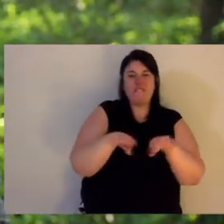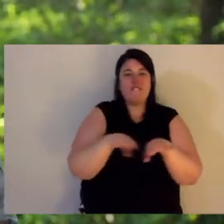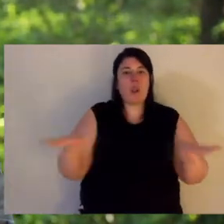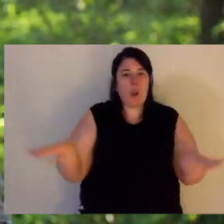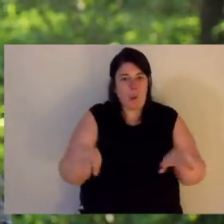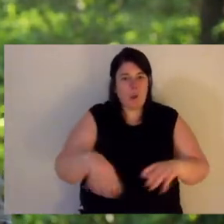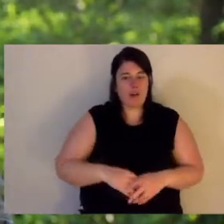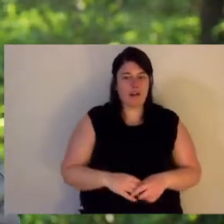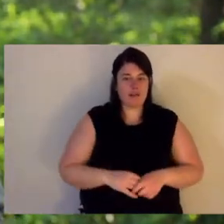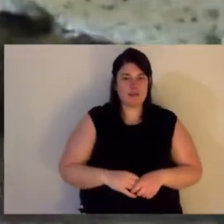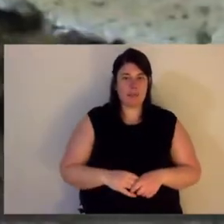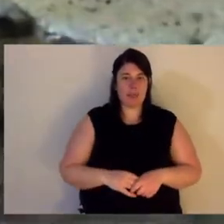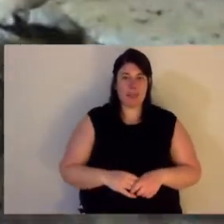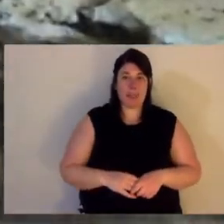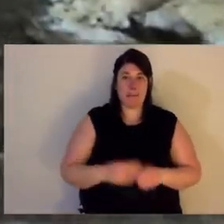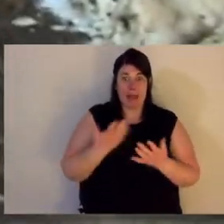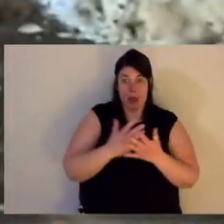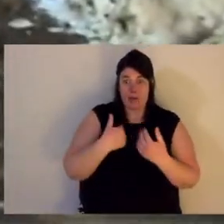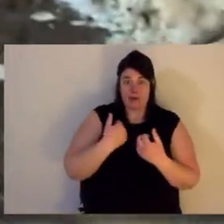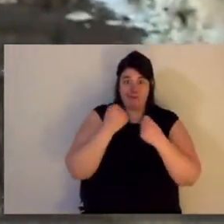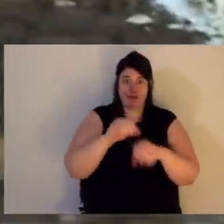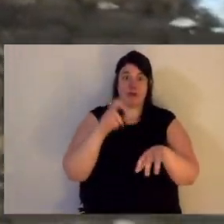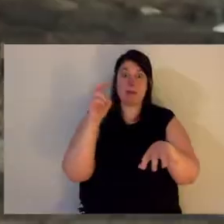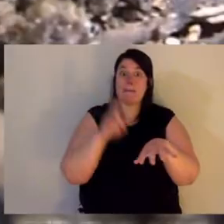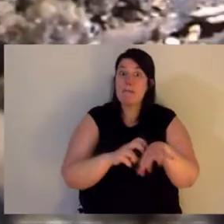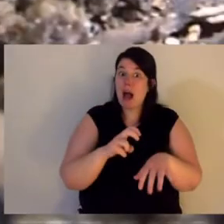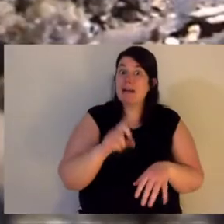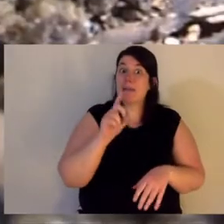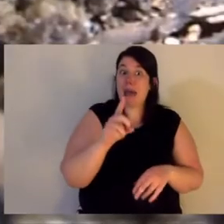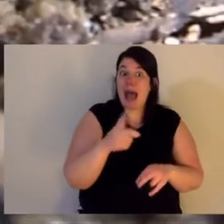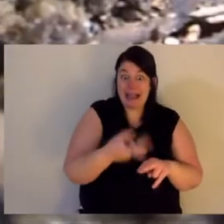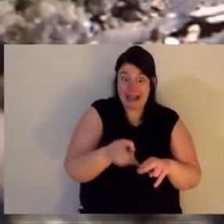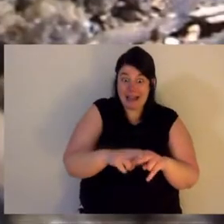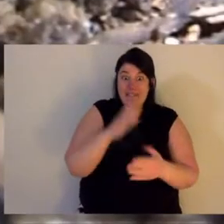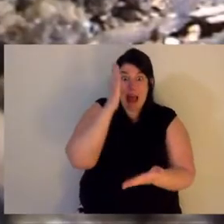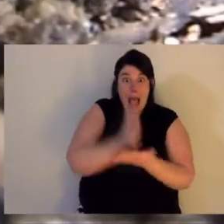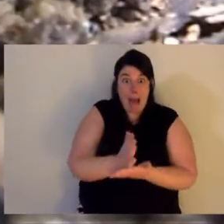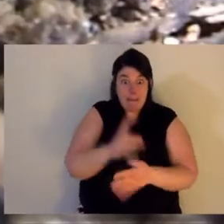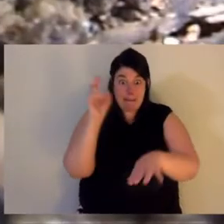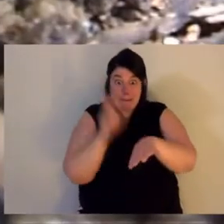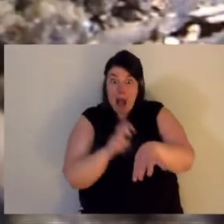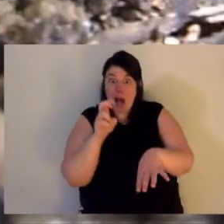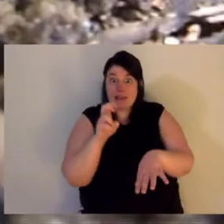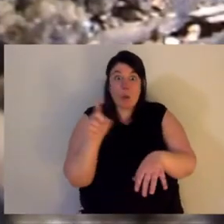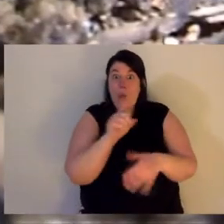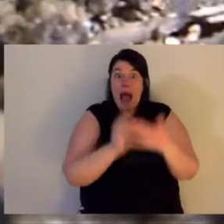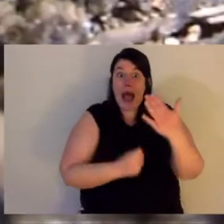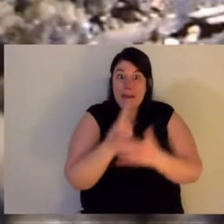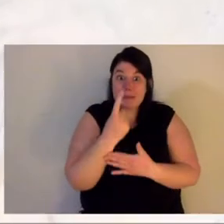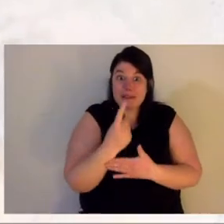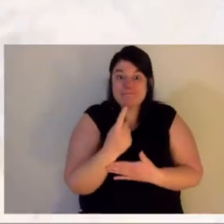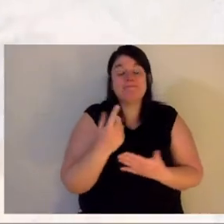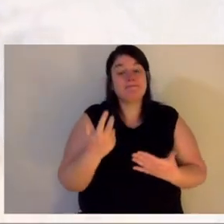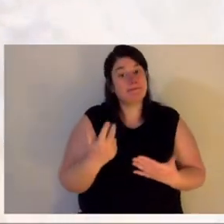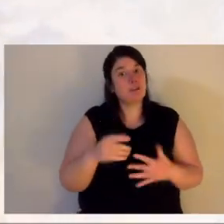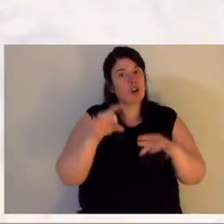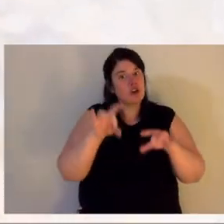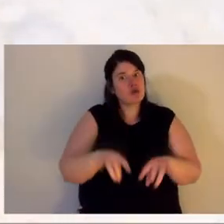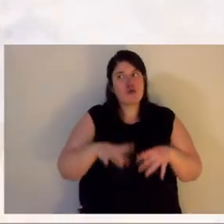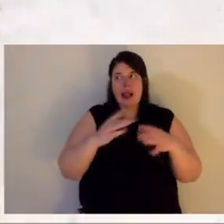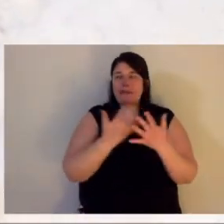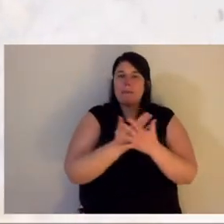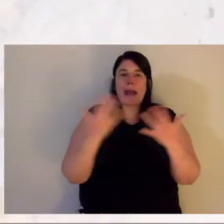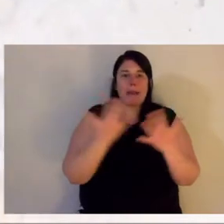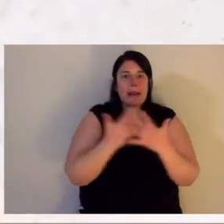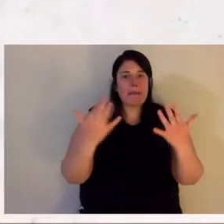you are bitten? You need first aid. Australia has so many venomous spiders. If you're bitten by a spider and you're not sure what it is, go to hospital.